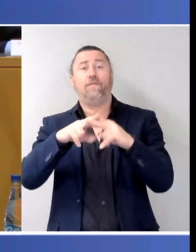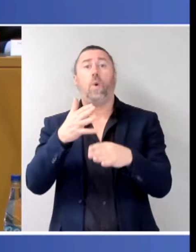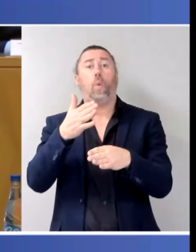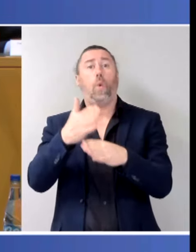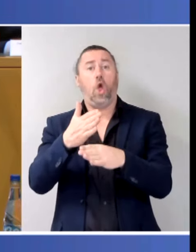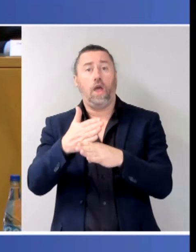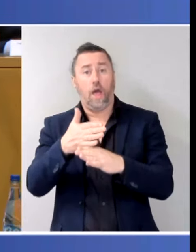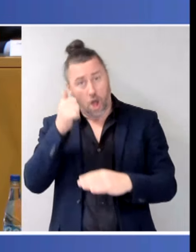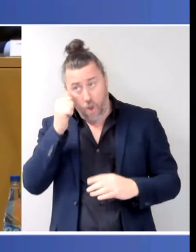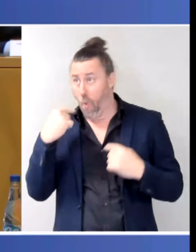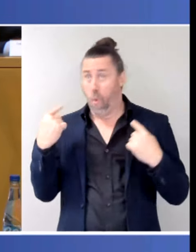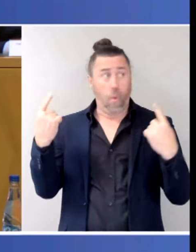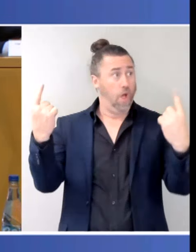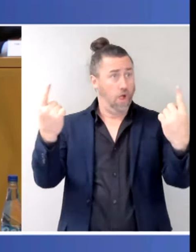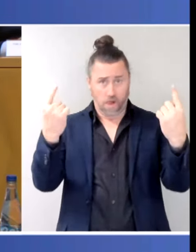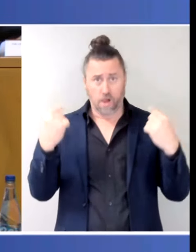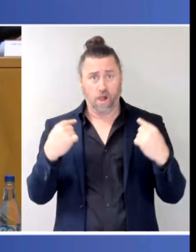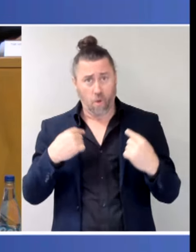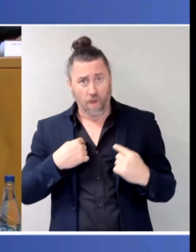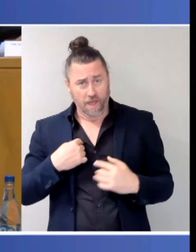is committed to delivering that.